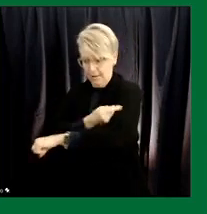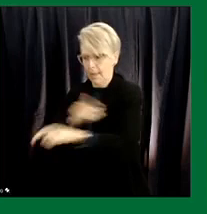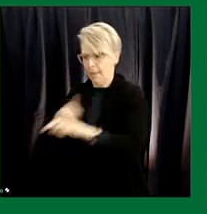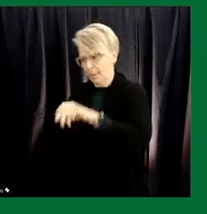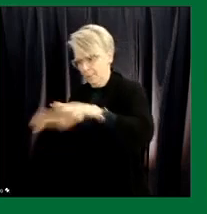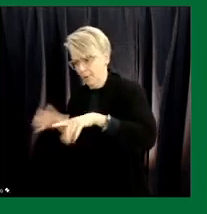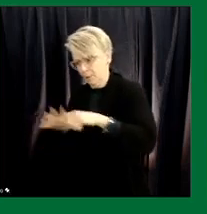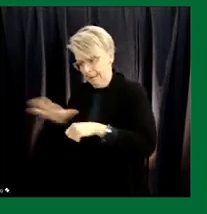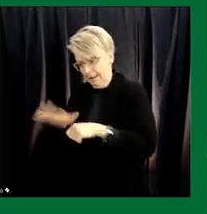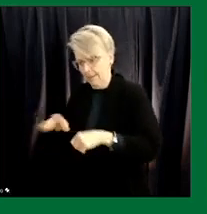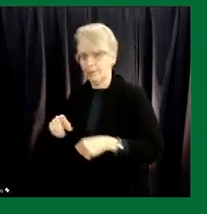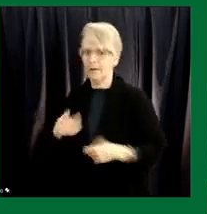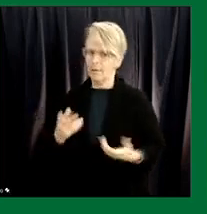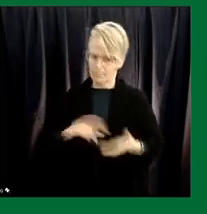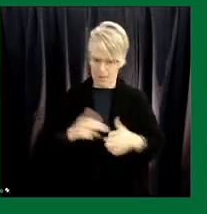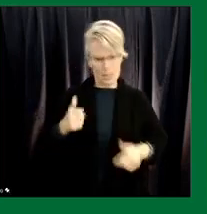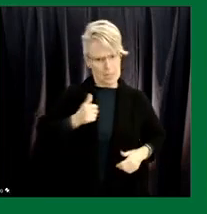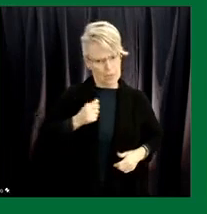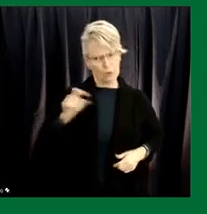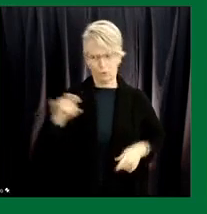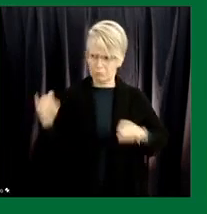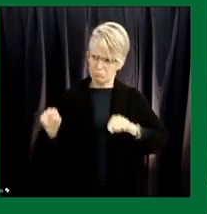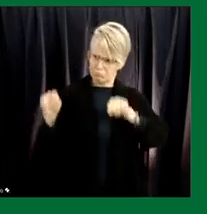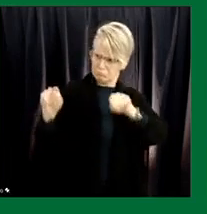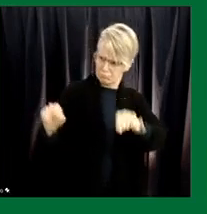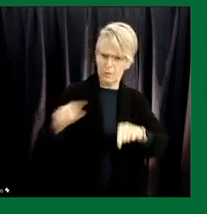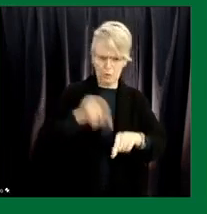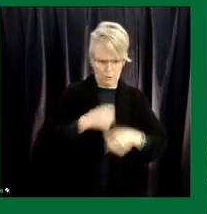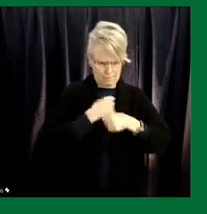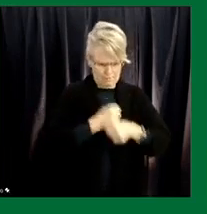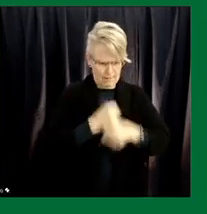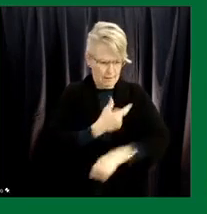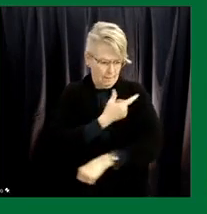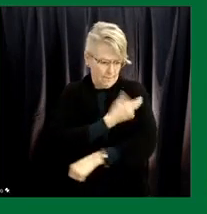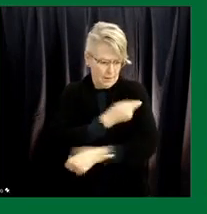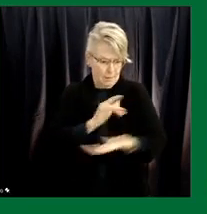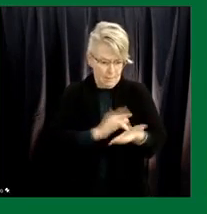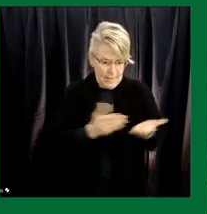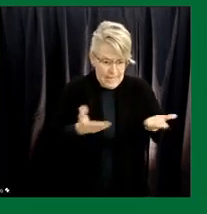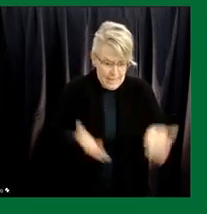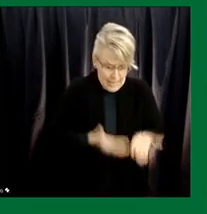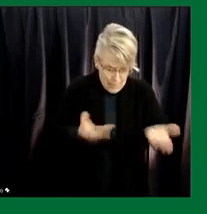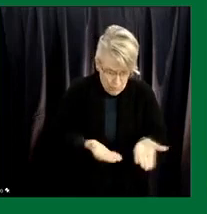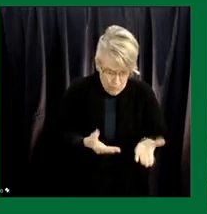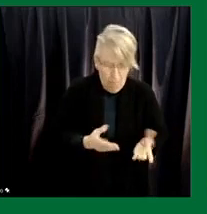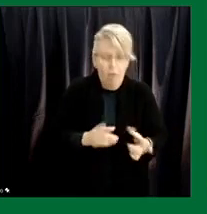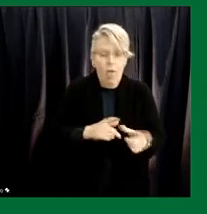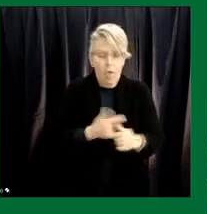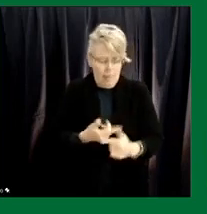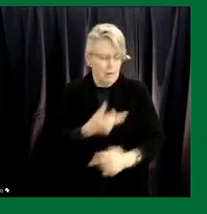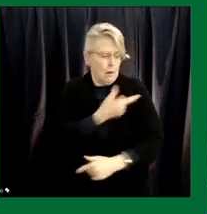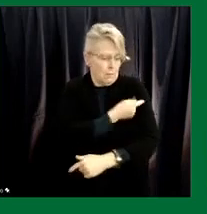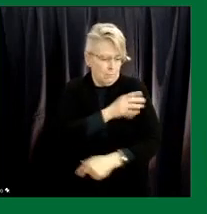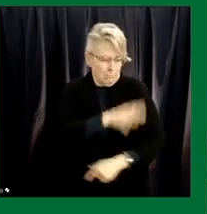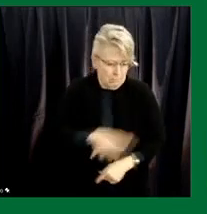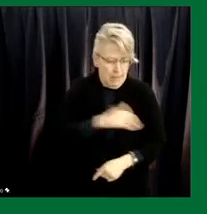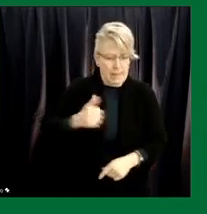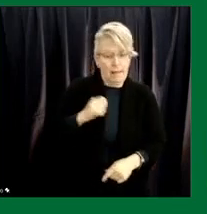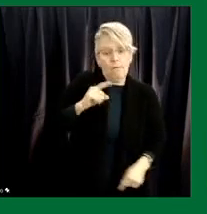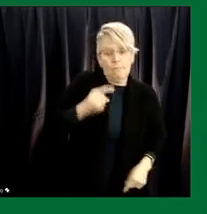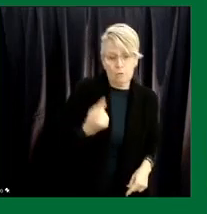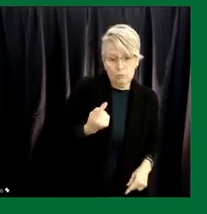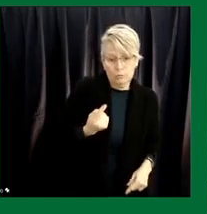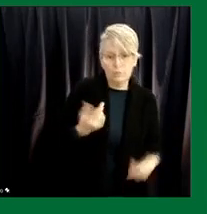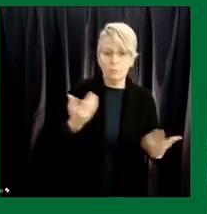Canada should be one of those vaccine producing nations and Canada should be a world leader in not only research but also the